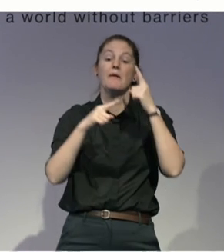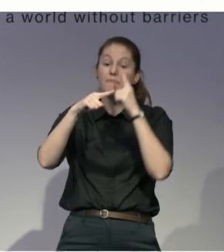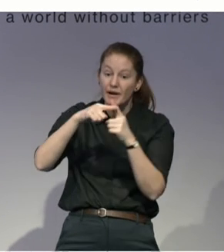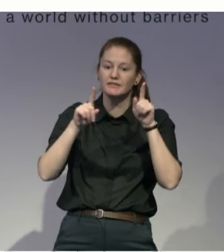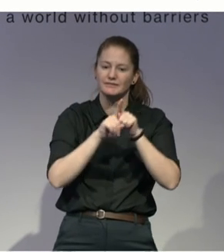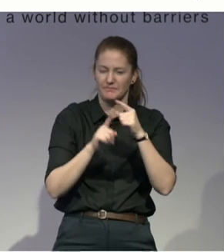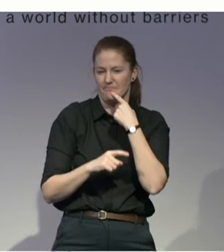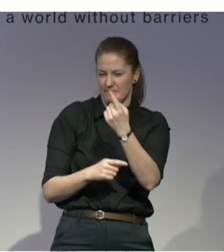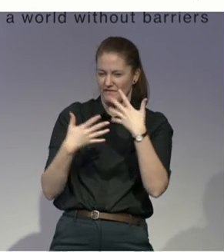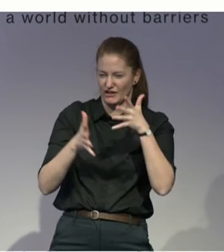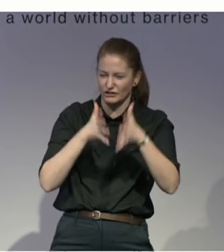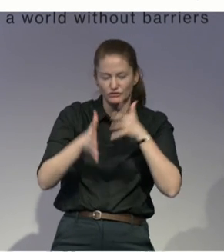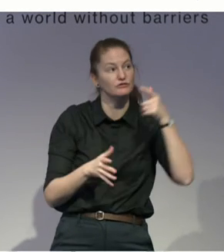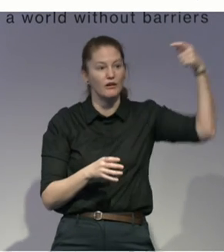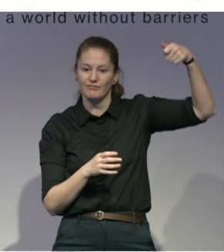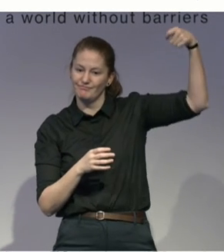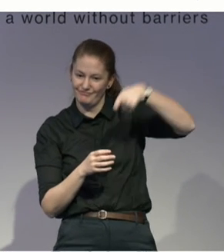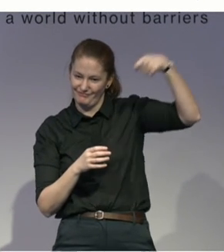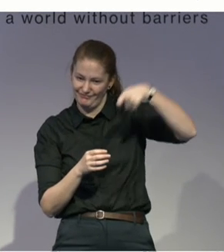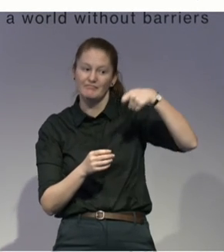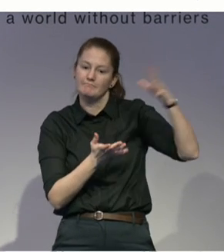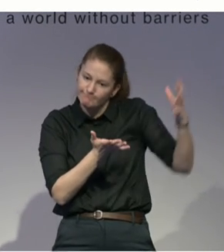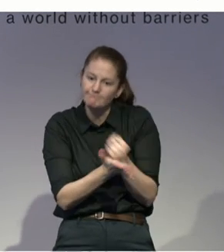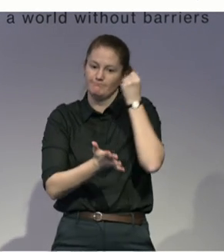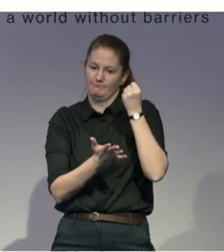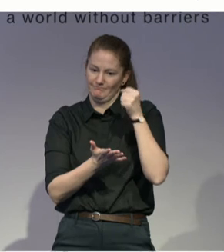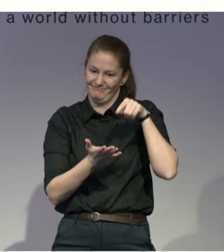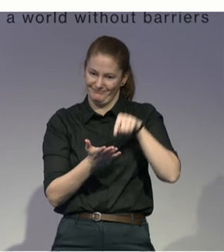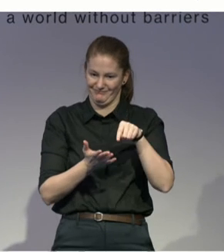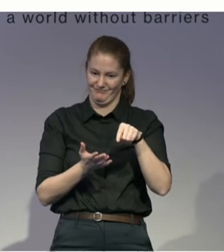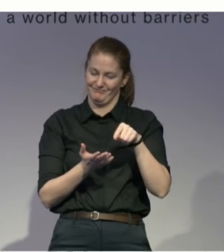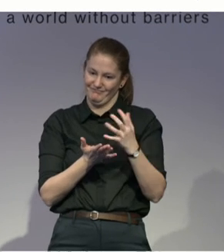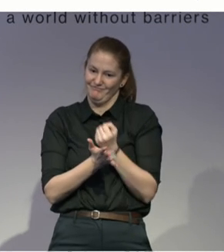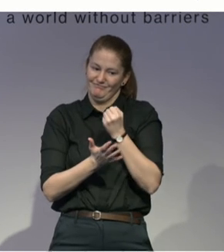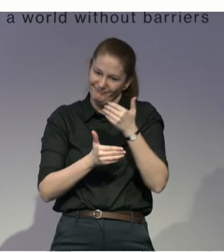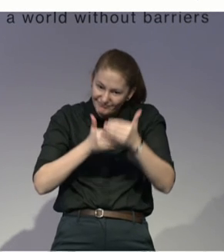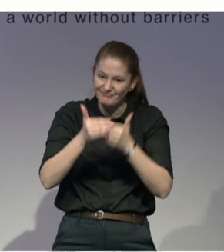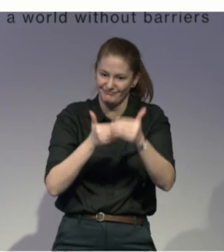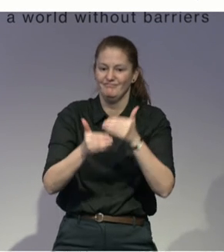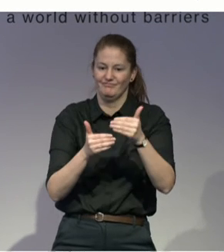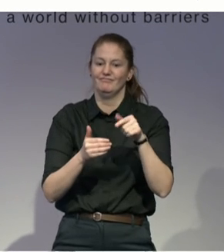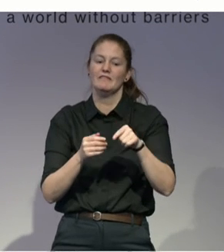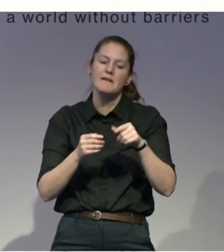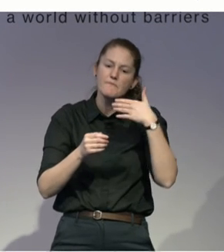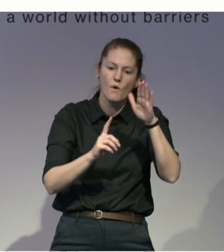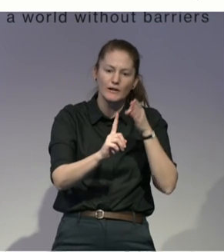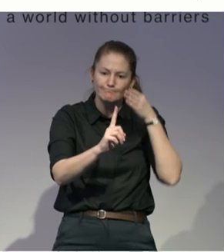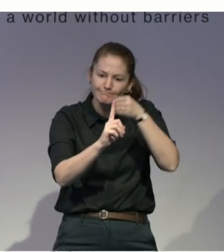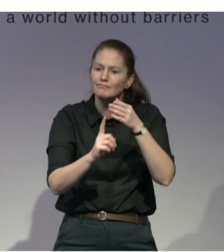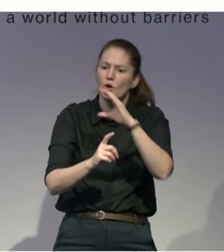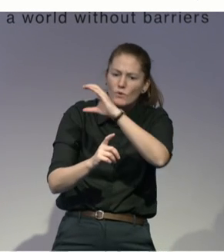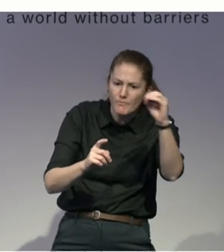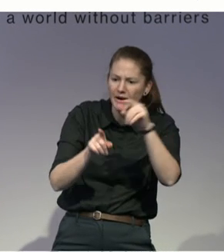Board Olympic Life initiatives grant, where we actually encourage organisations throughout Singapore to actually submit their proposals,